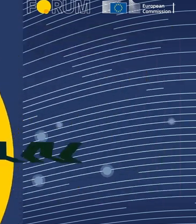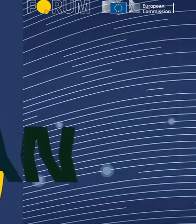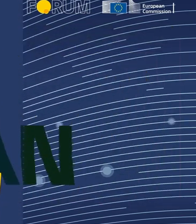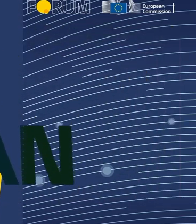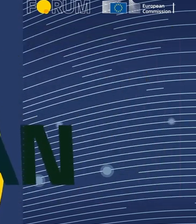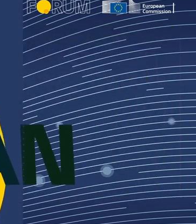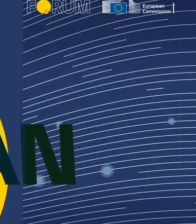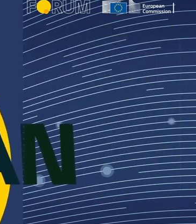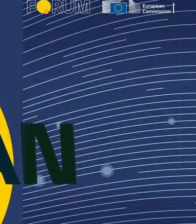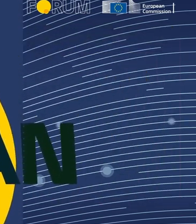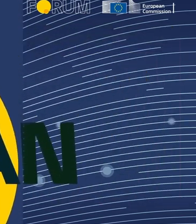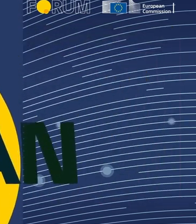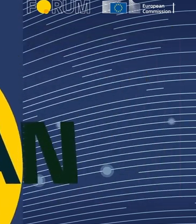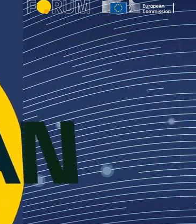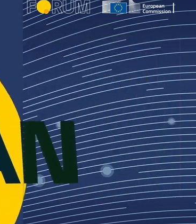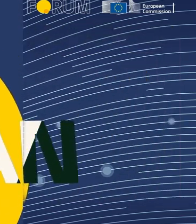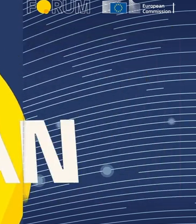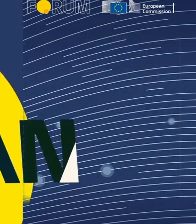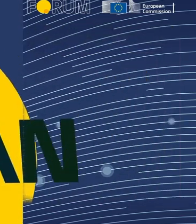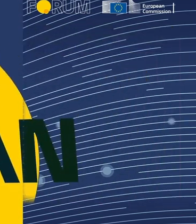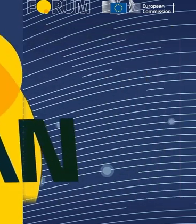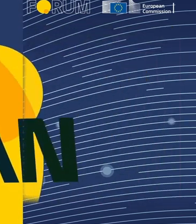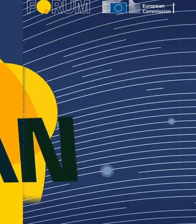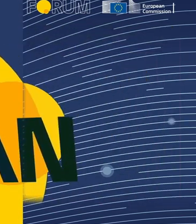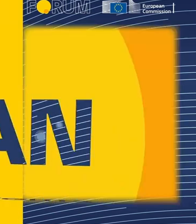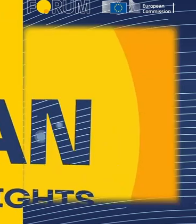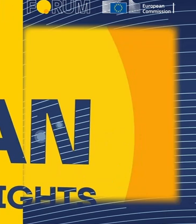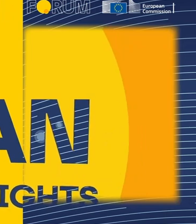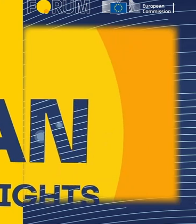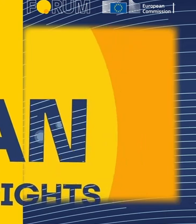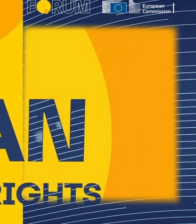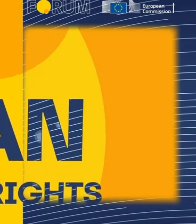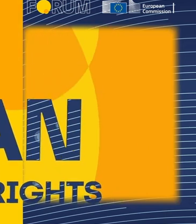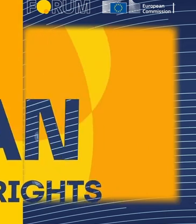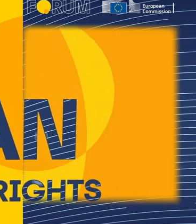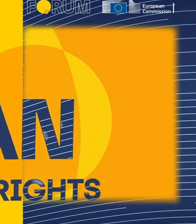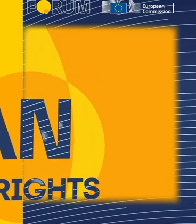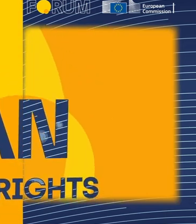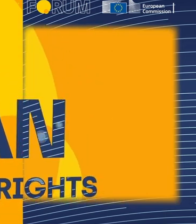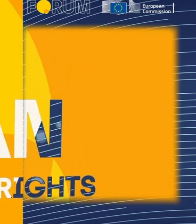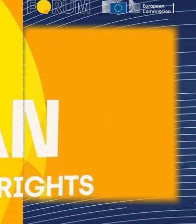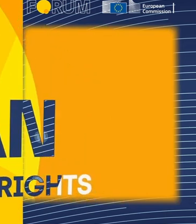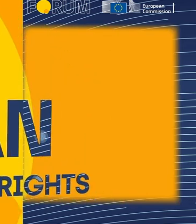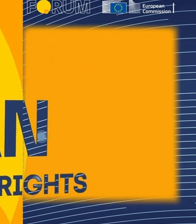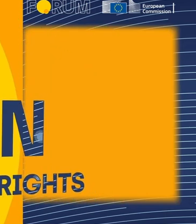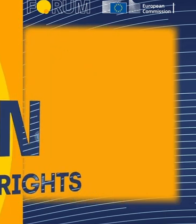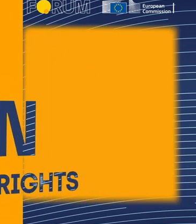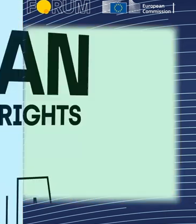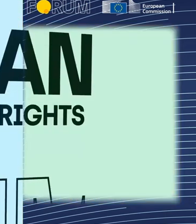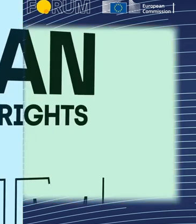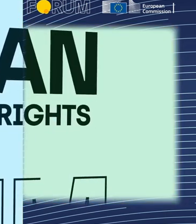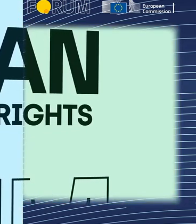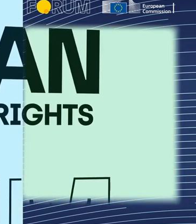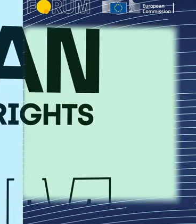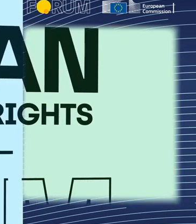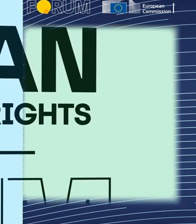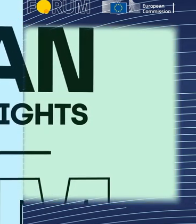very